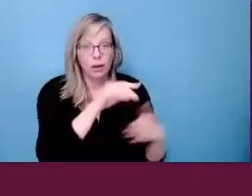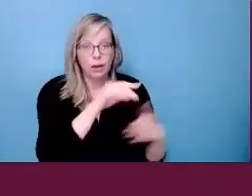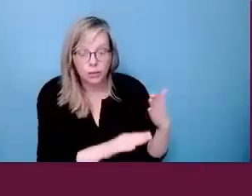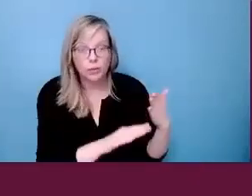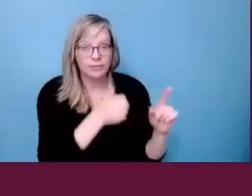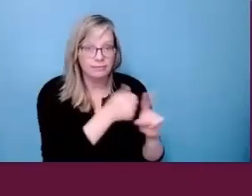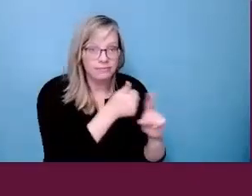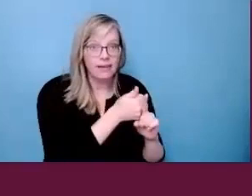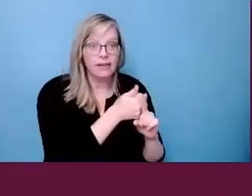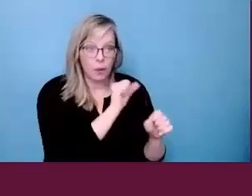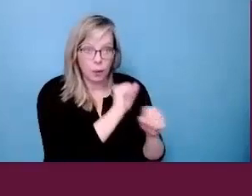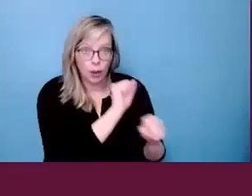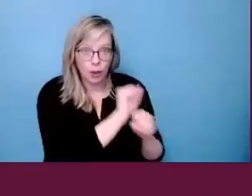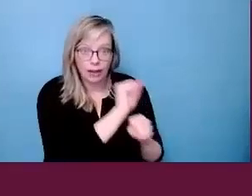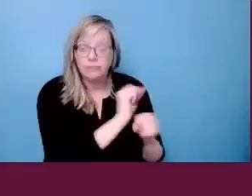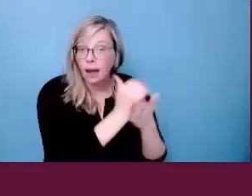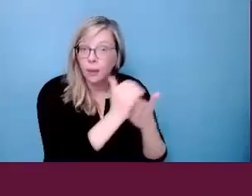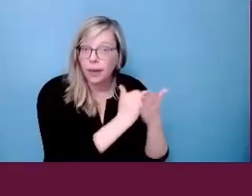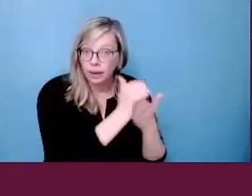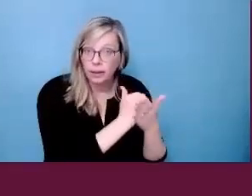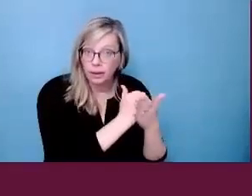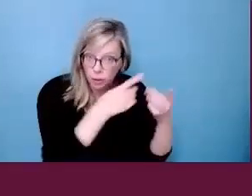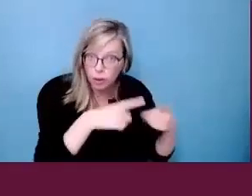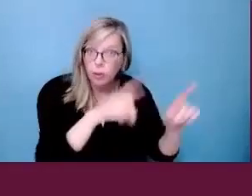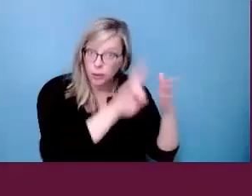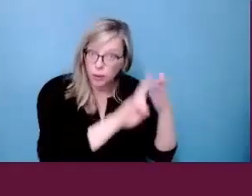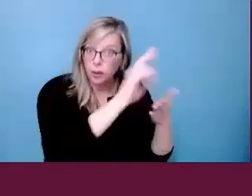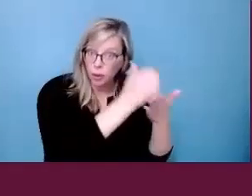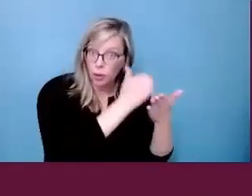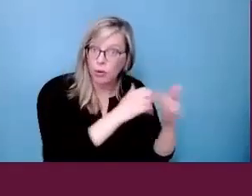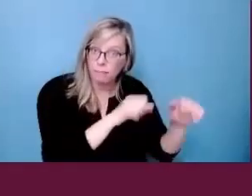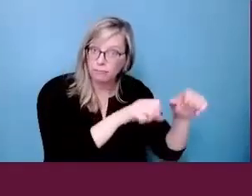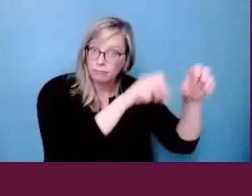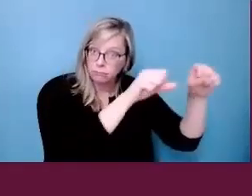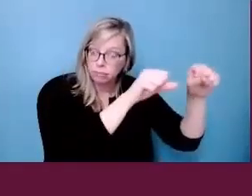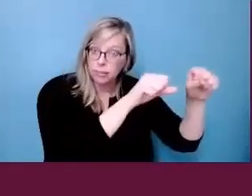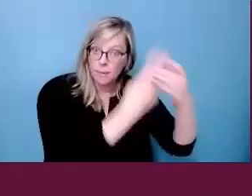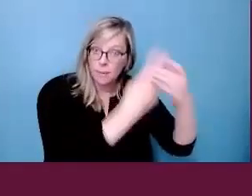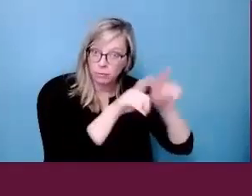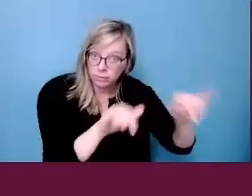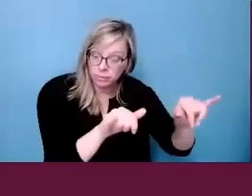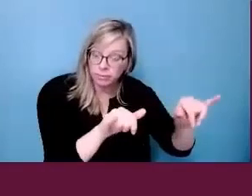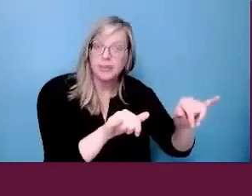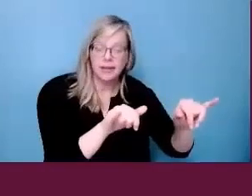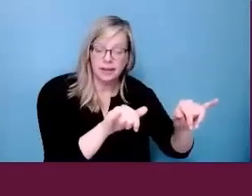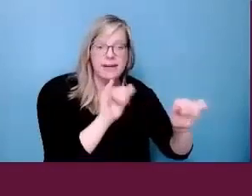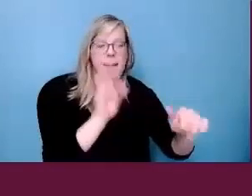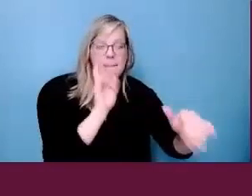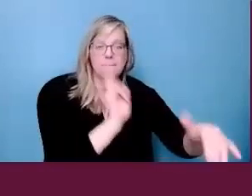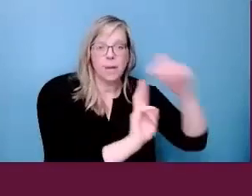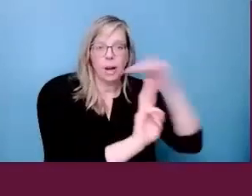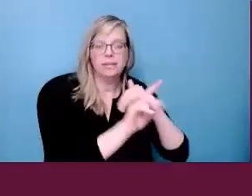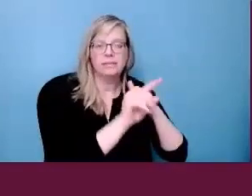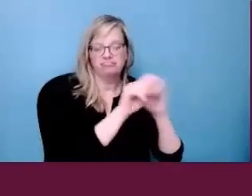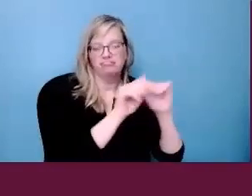successful employment is working during their time in post-secondary education. Paid employment during school is such a strong, such